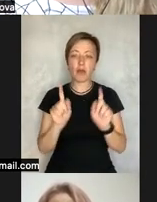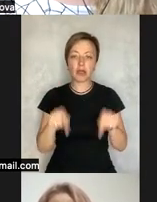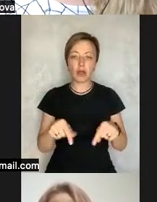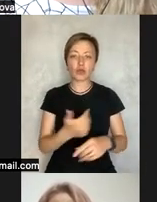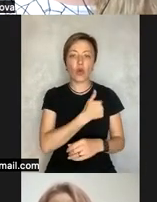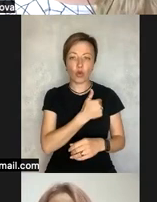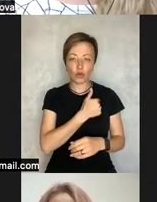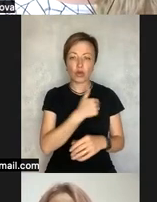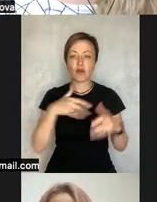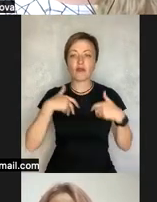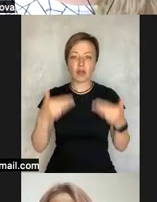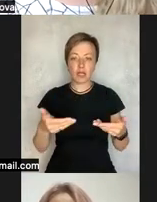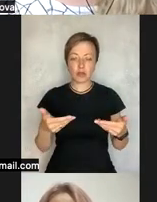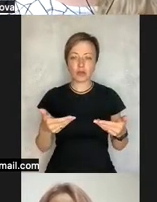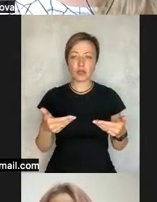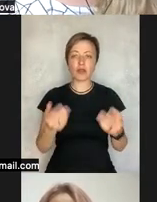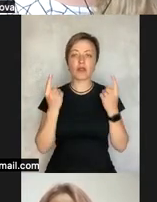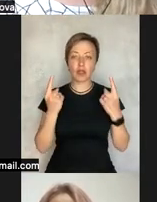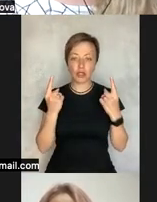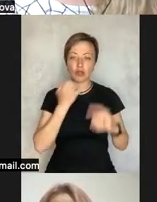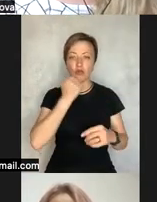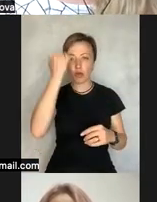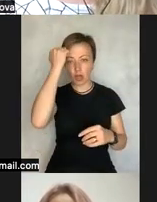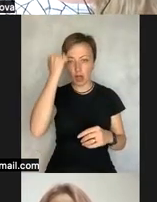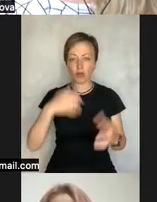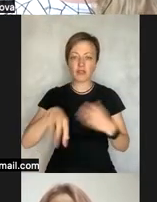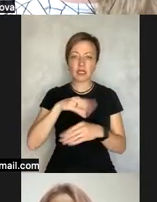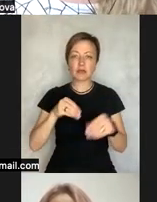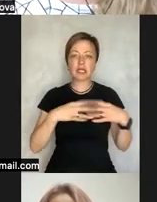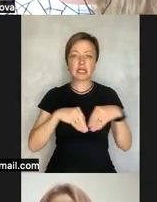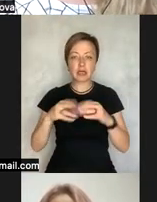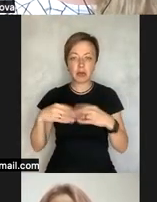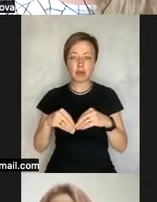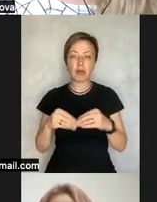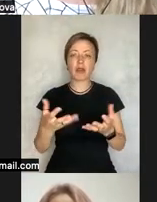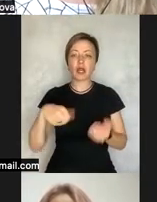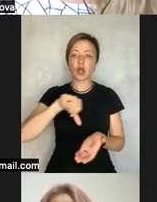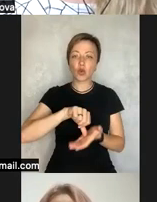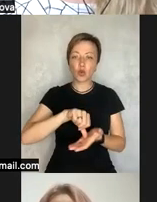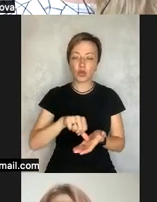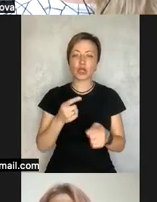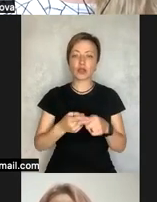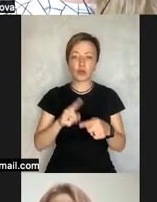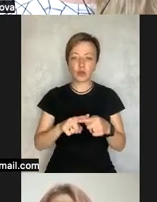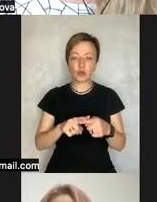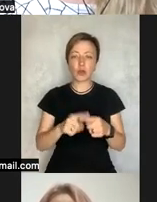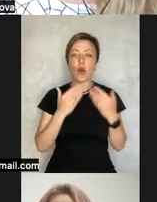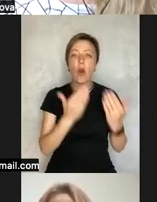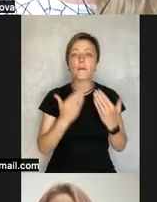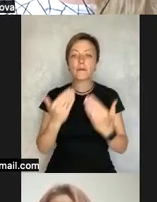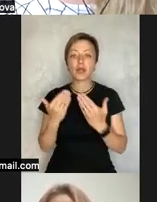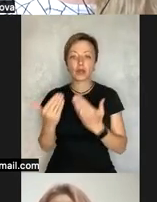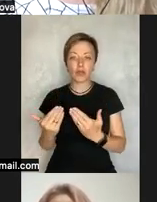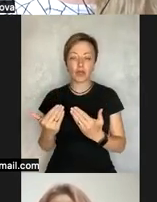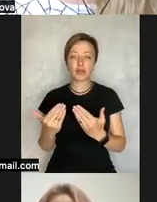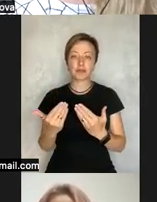families who have participated in the survey uh the interviews and also many thanks to